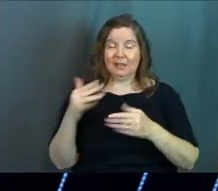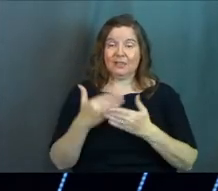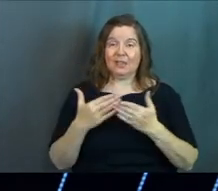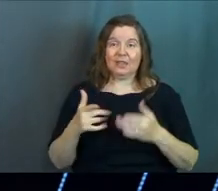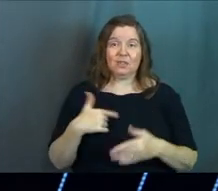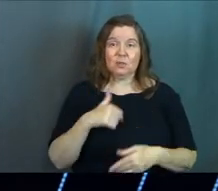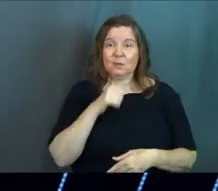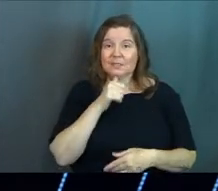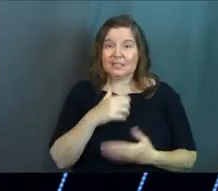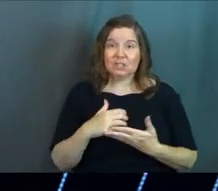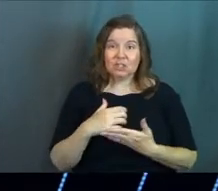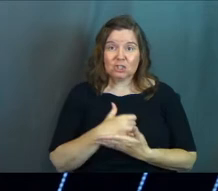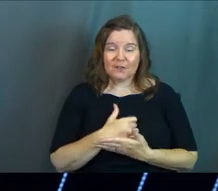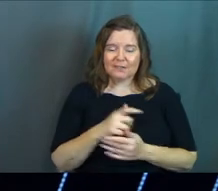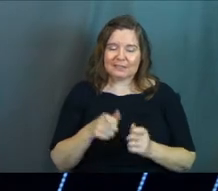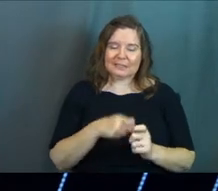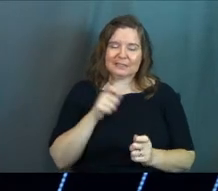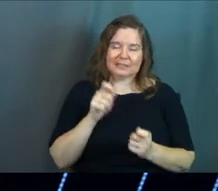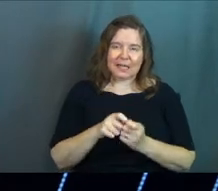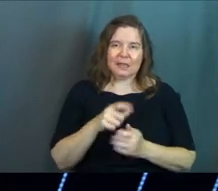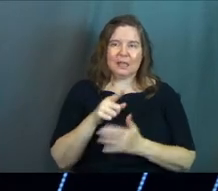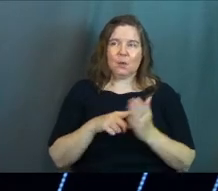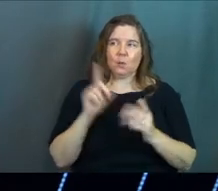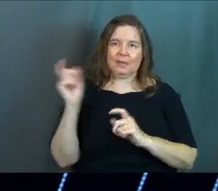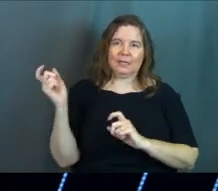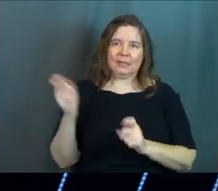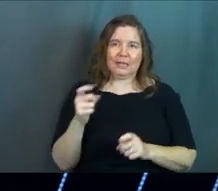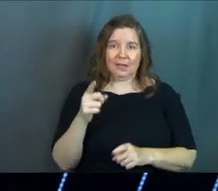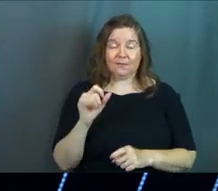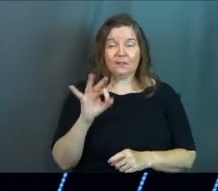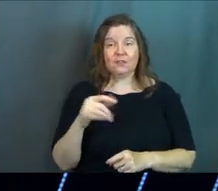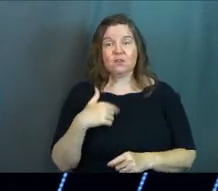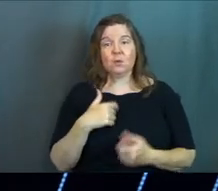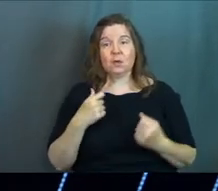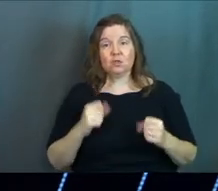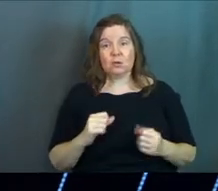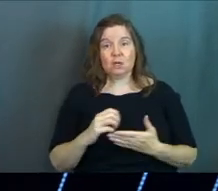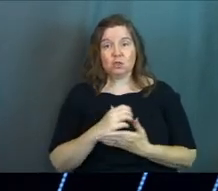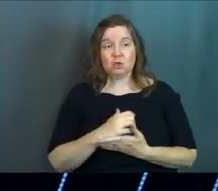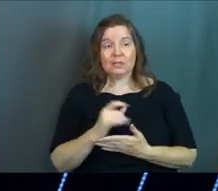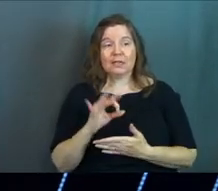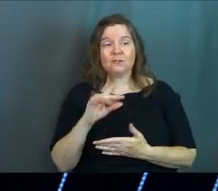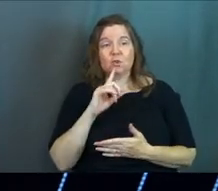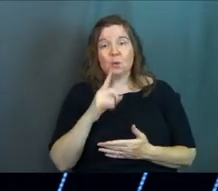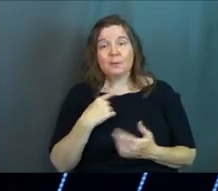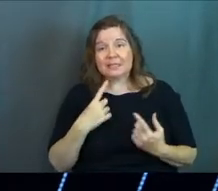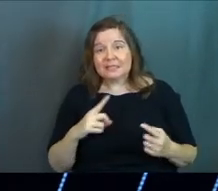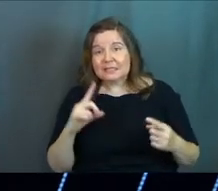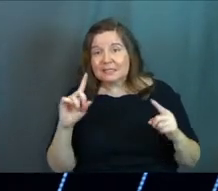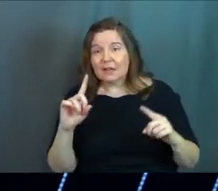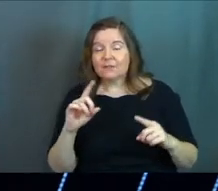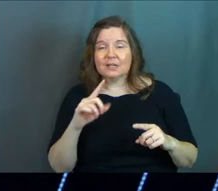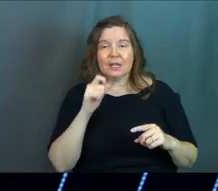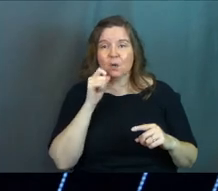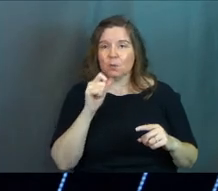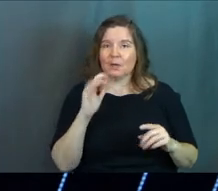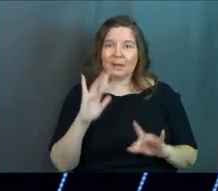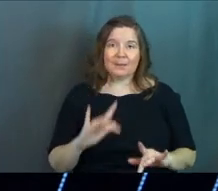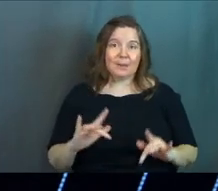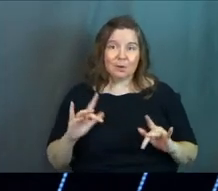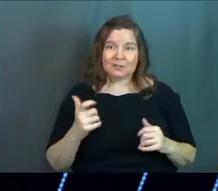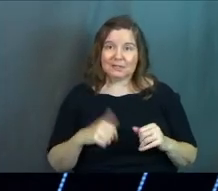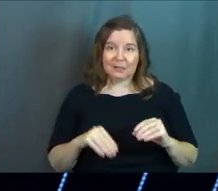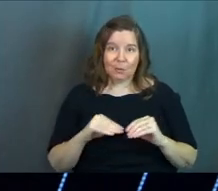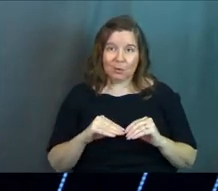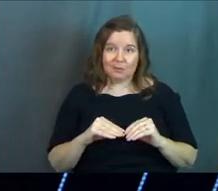thing that you didn't deserve is exactly what he gave you. If you had tried to earn it, if you had been successful, it wouldn't be mercy.